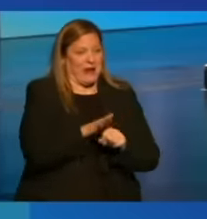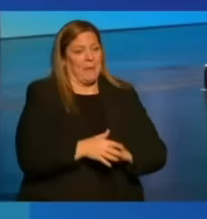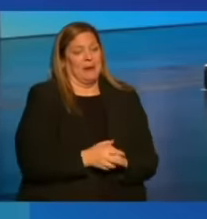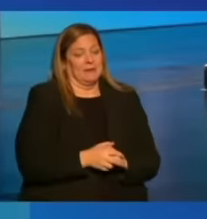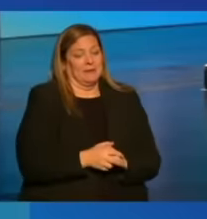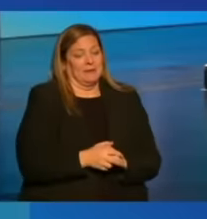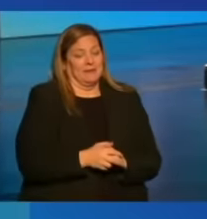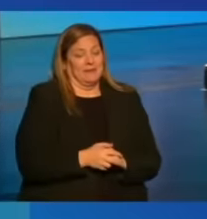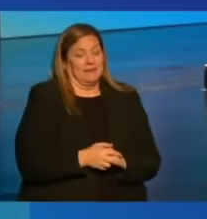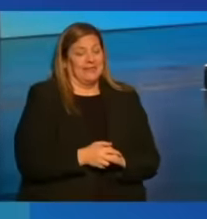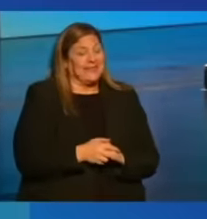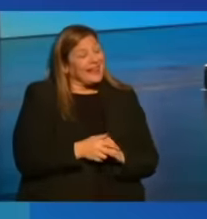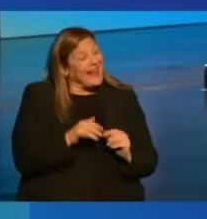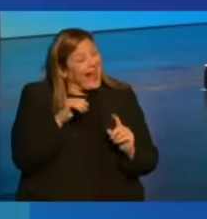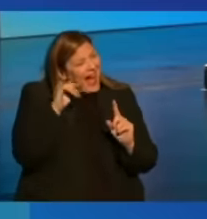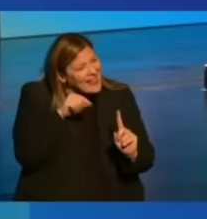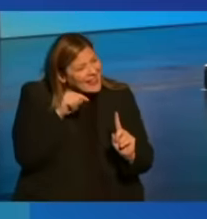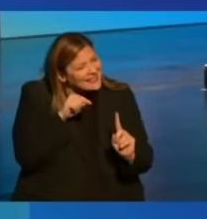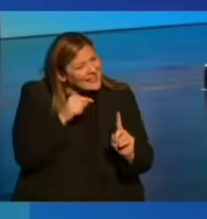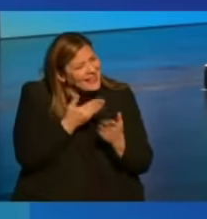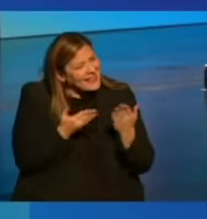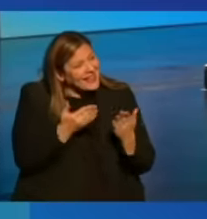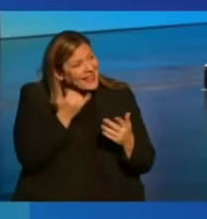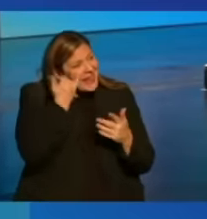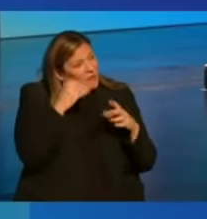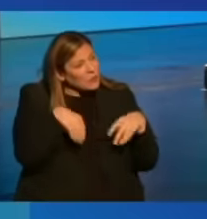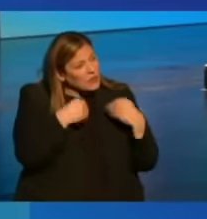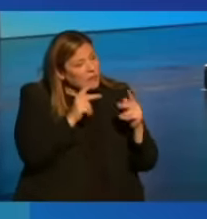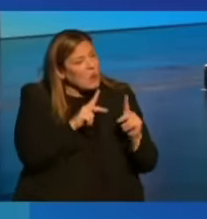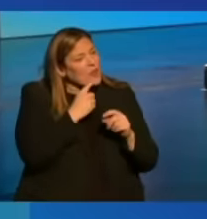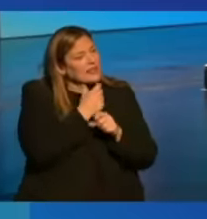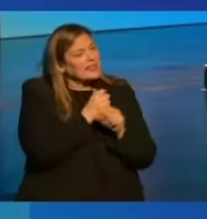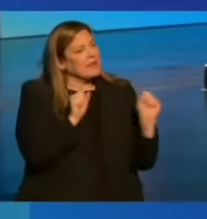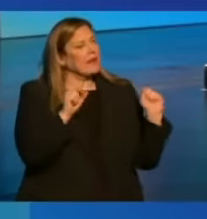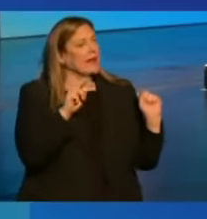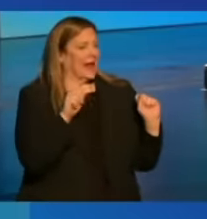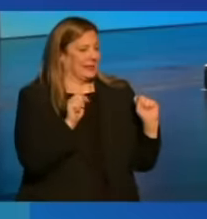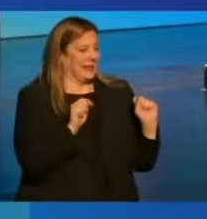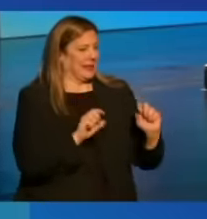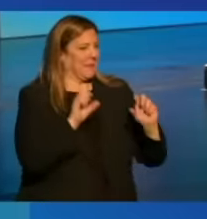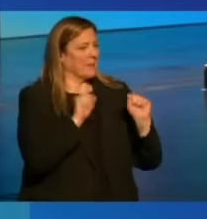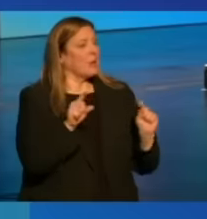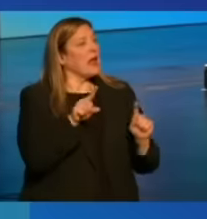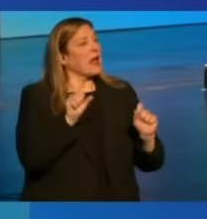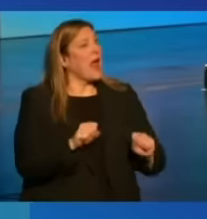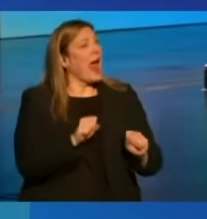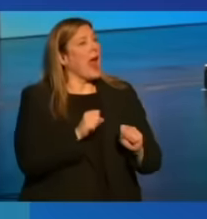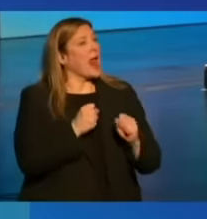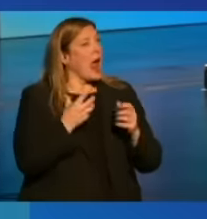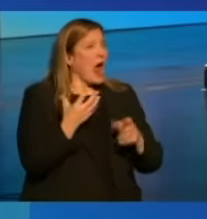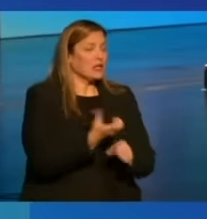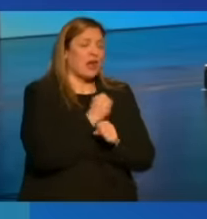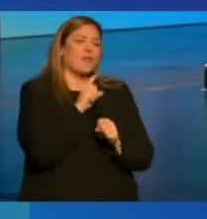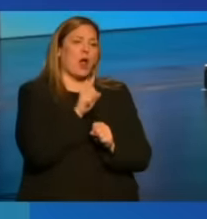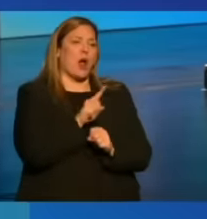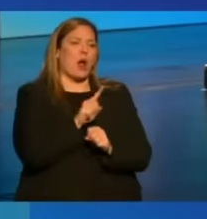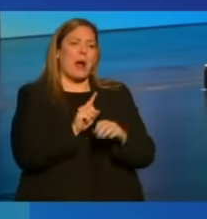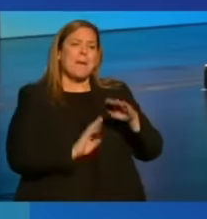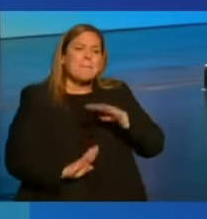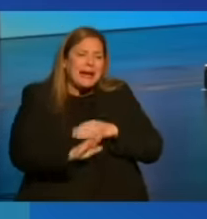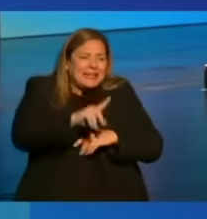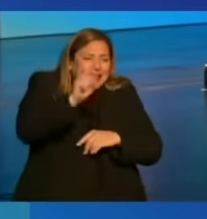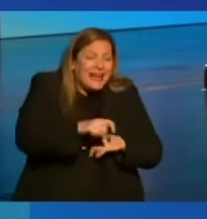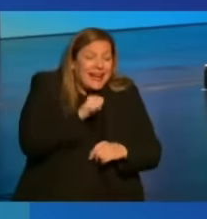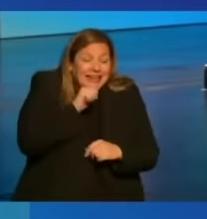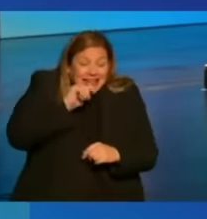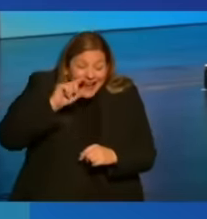And that's the thing about giving people a safety net and helping them achieve their basic needs. Not only